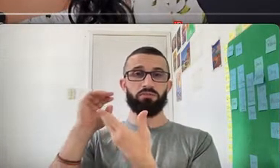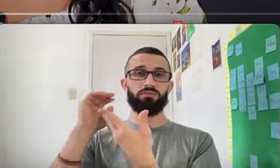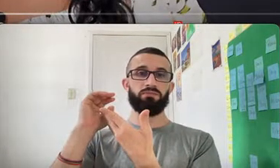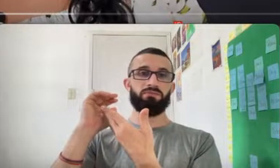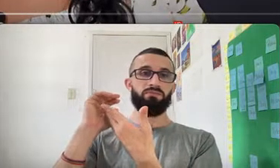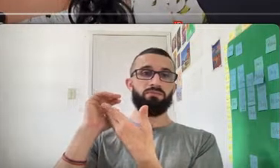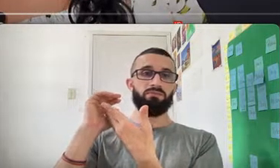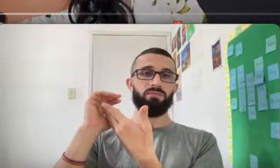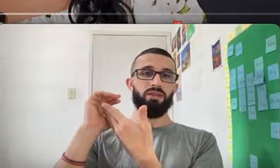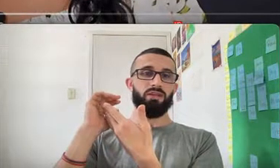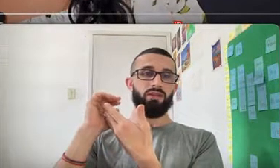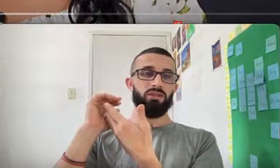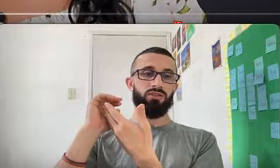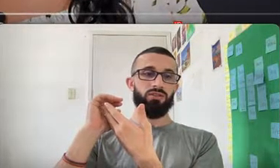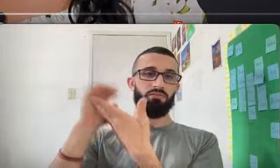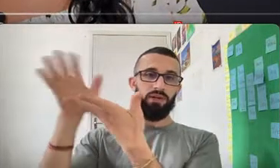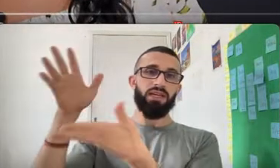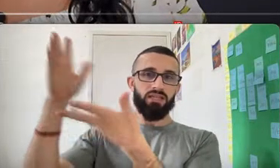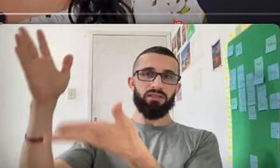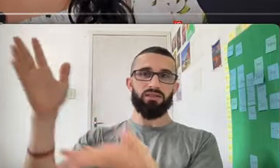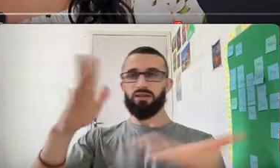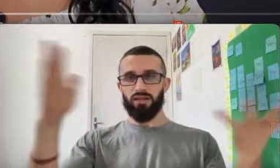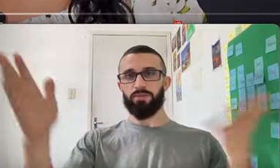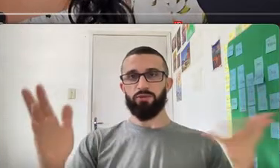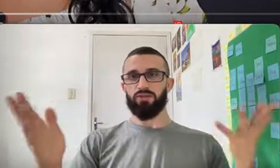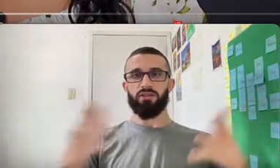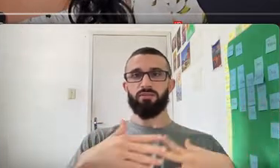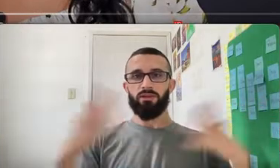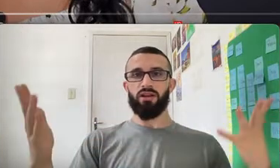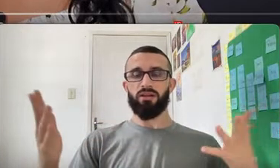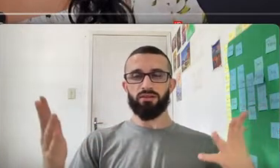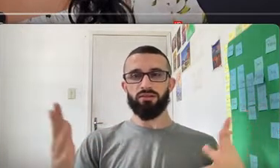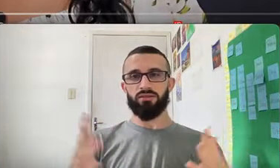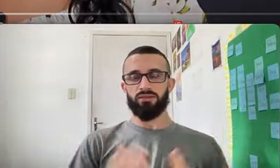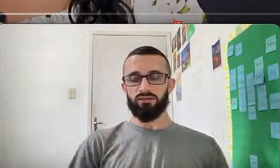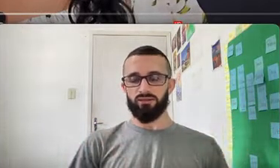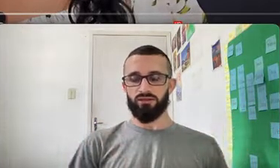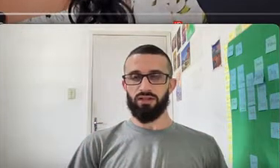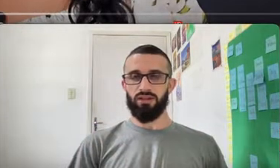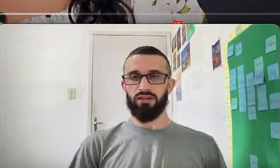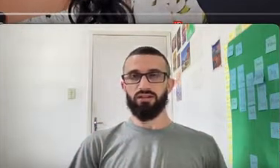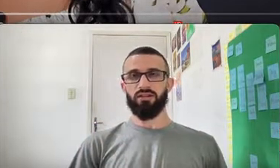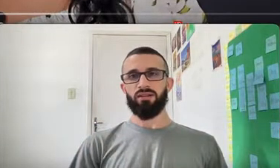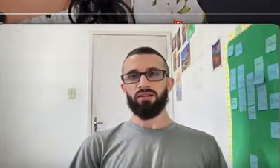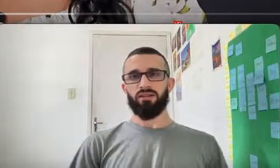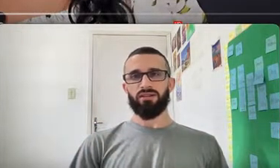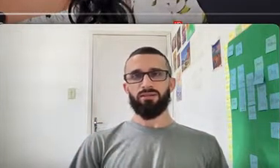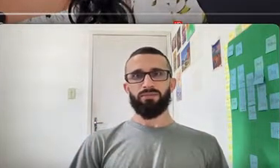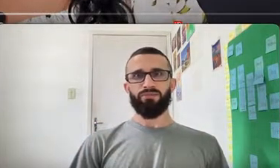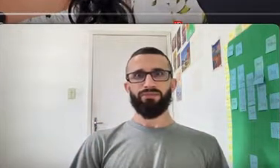To To Place The Cups Where They Belong To Yeah